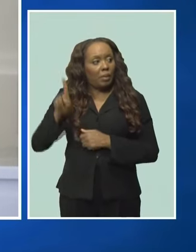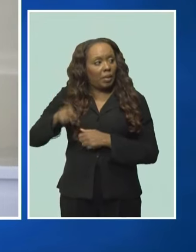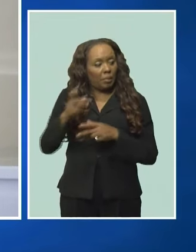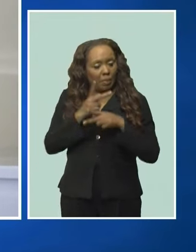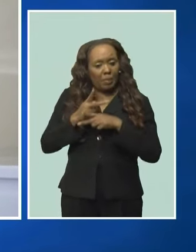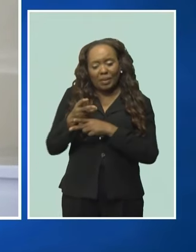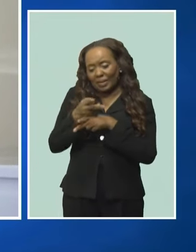the Ministry of Industry